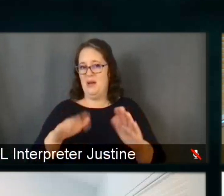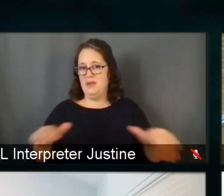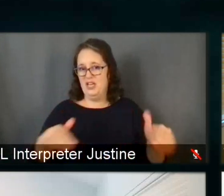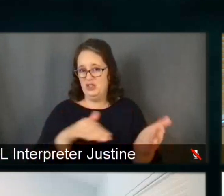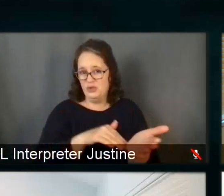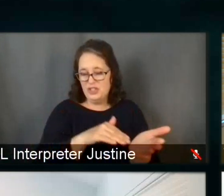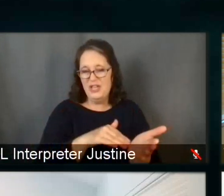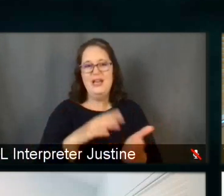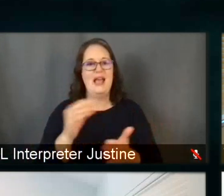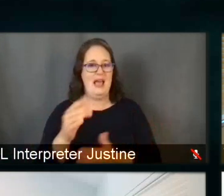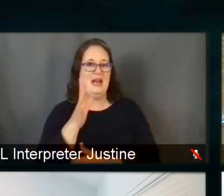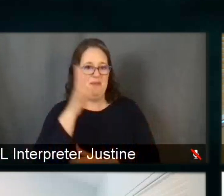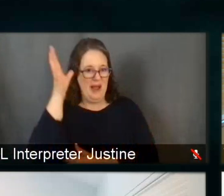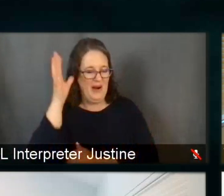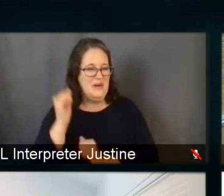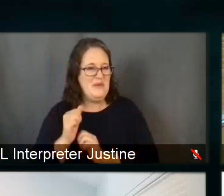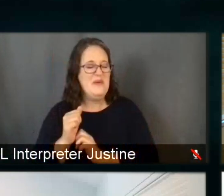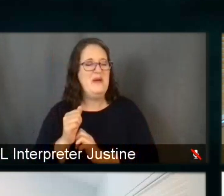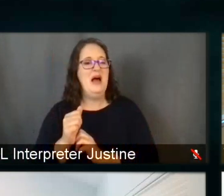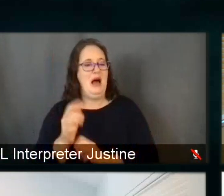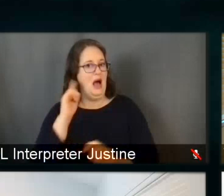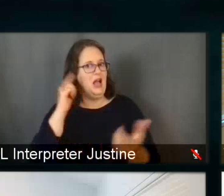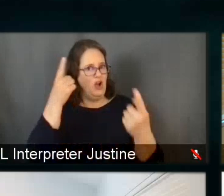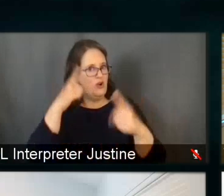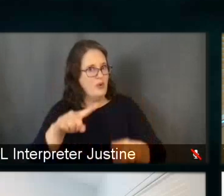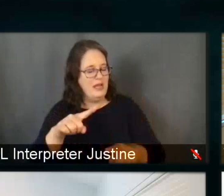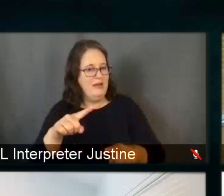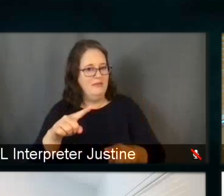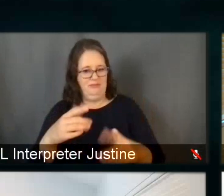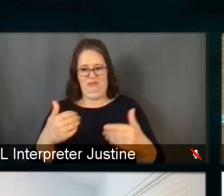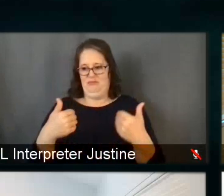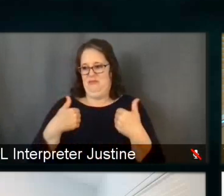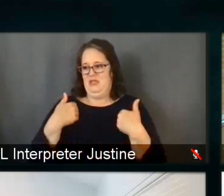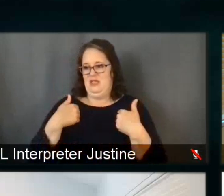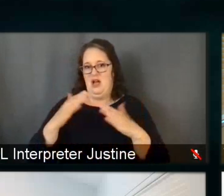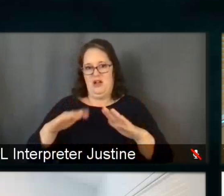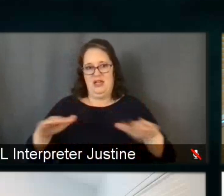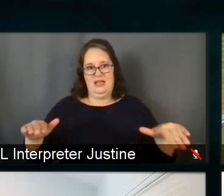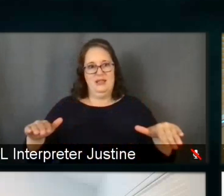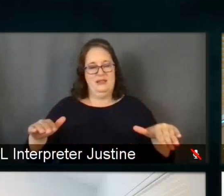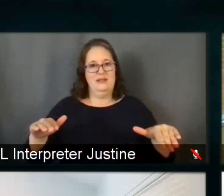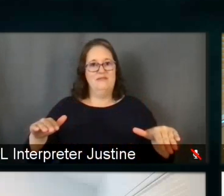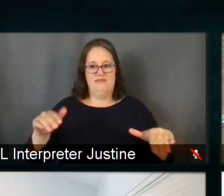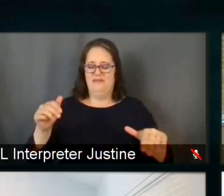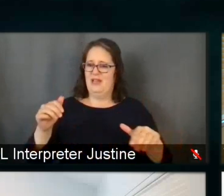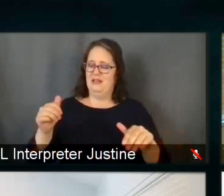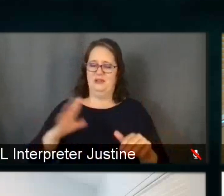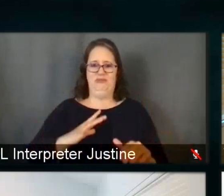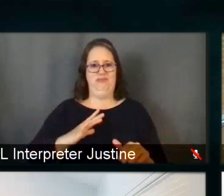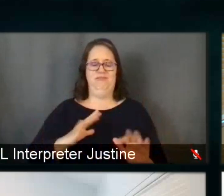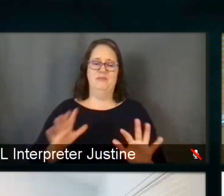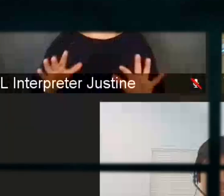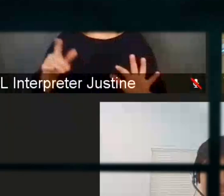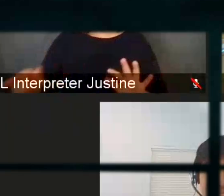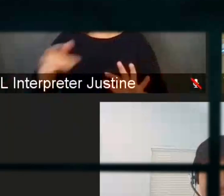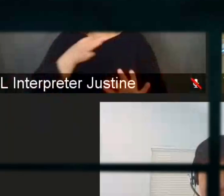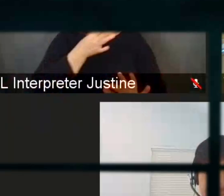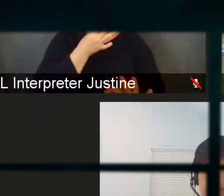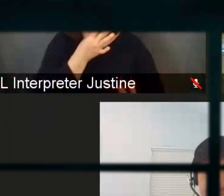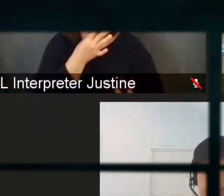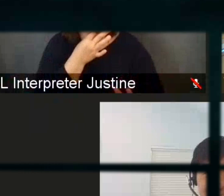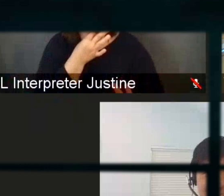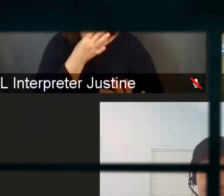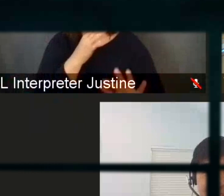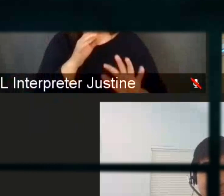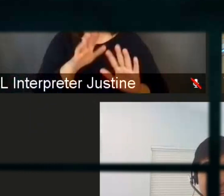I absolutely agree. Like the younger, the better. And kids are just naturally curious. They're not they're natural scientists, let's